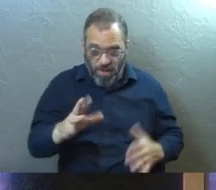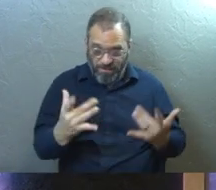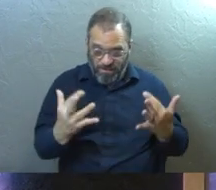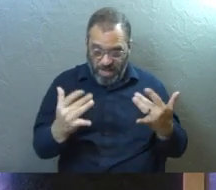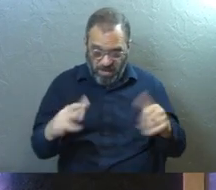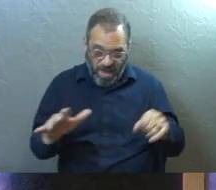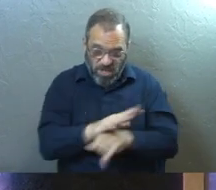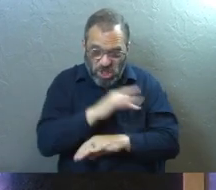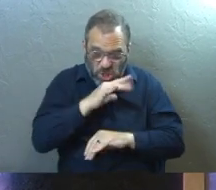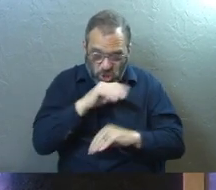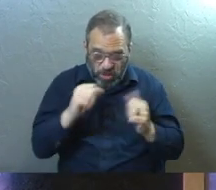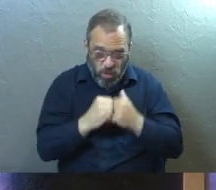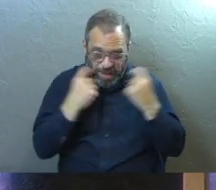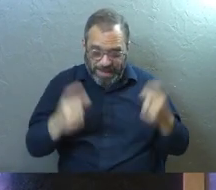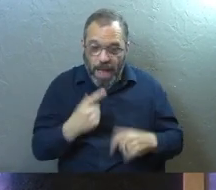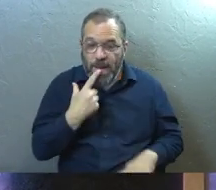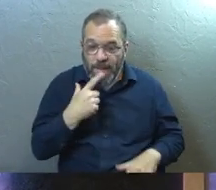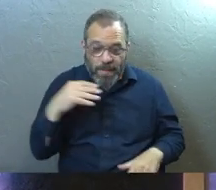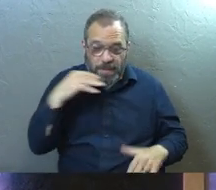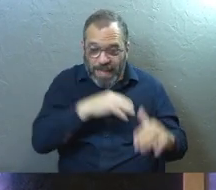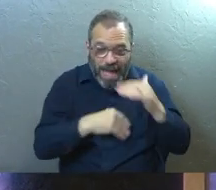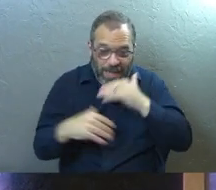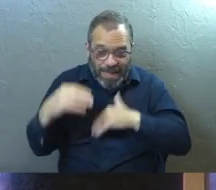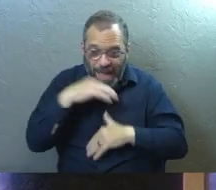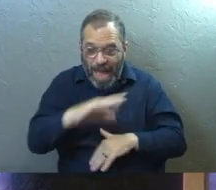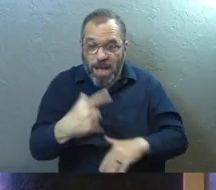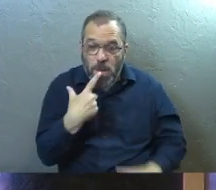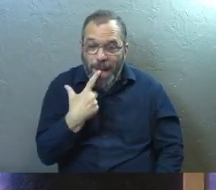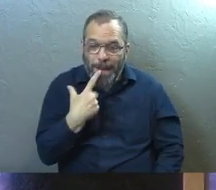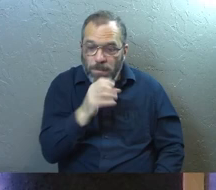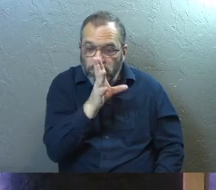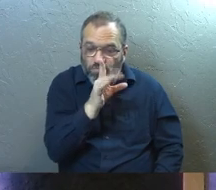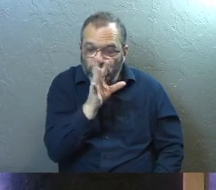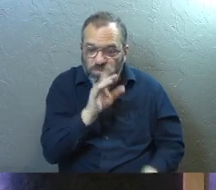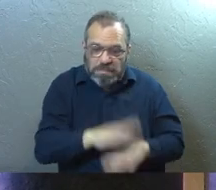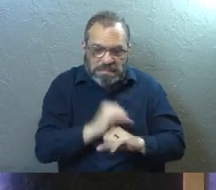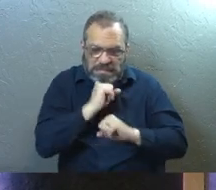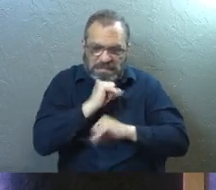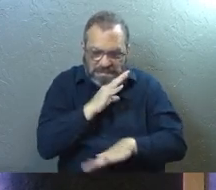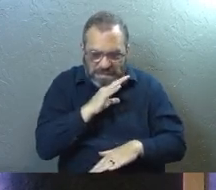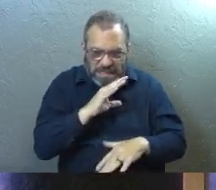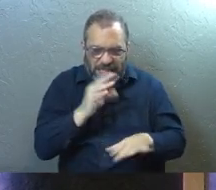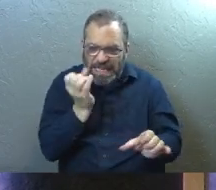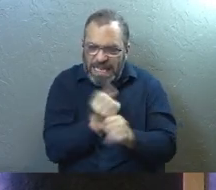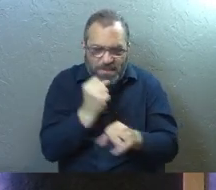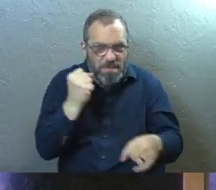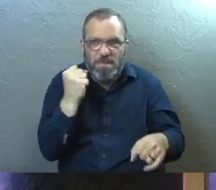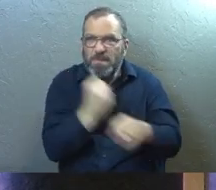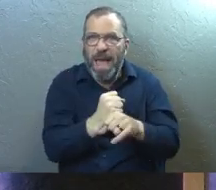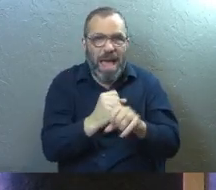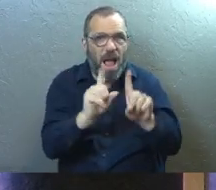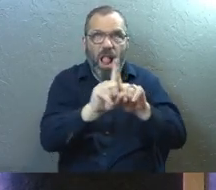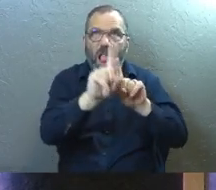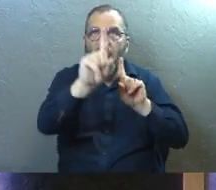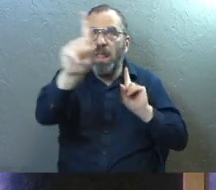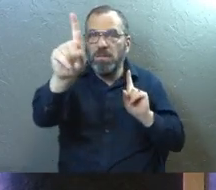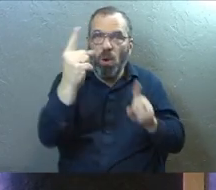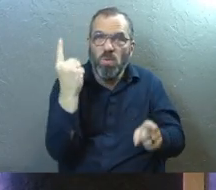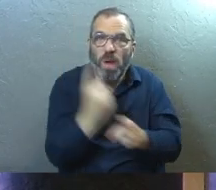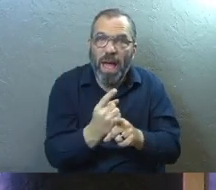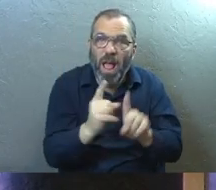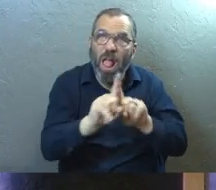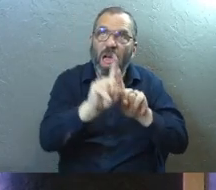fingers are filthy with sin. Your lips are full of lies and your mouth spews corruption. It just creates distance, doesn't it?